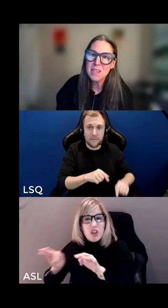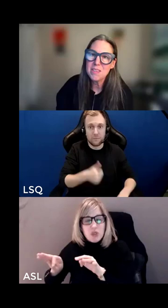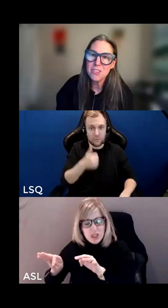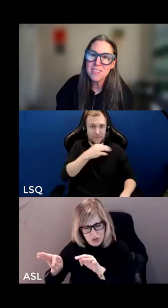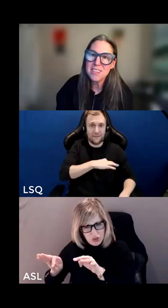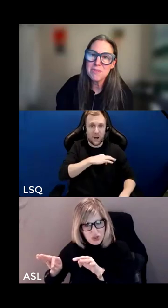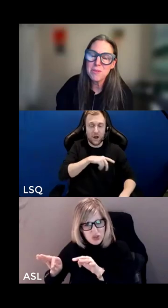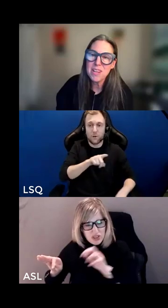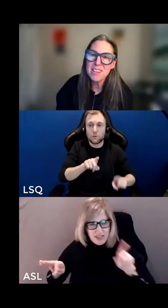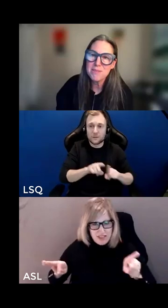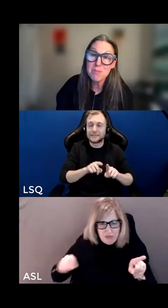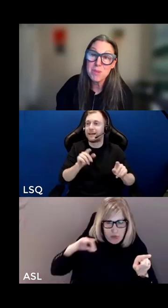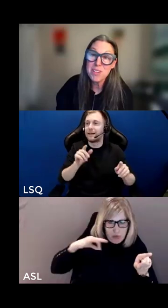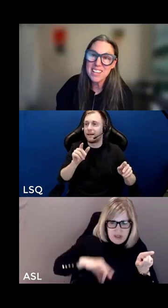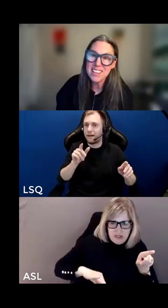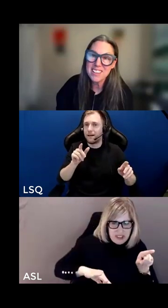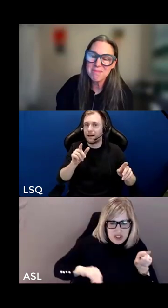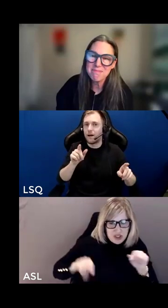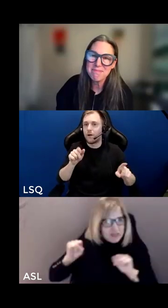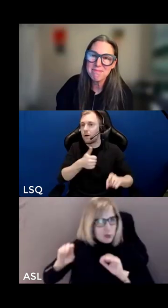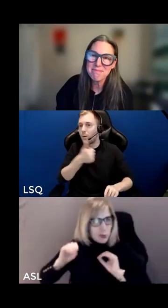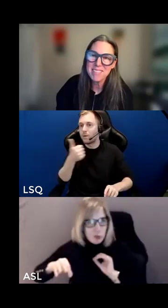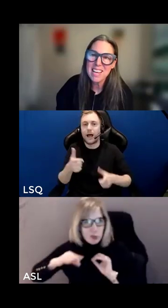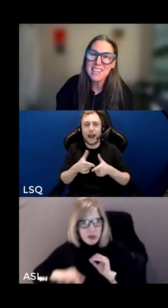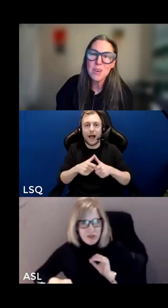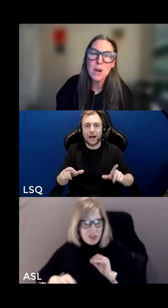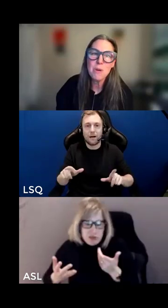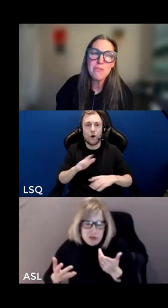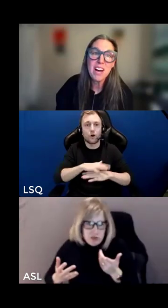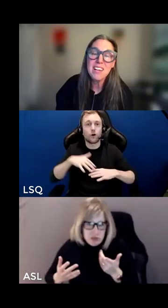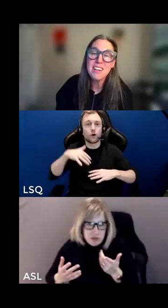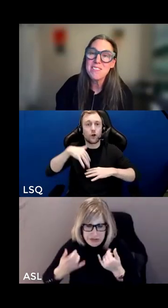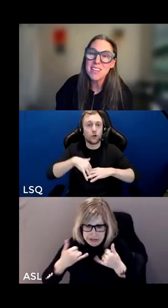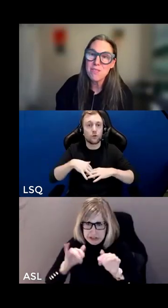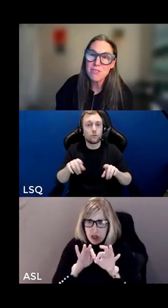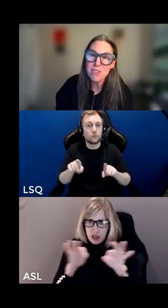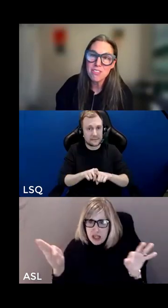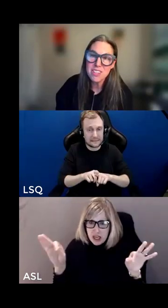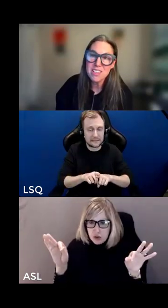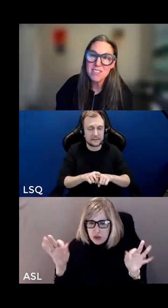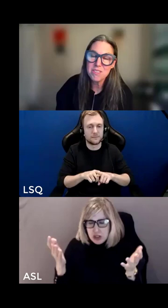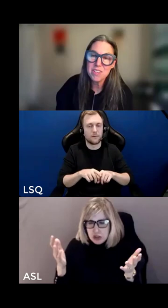these are just different ways of communicating and yet where we find ourselves structured in history